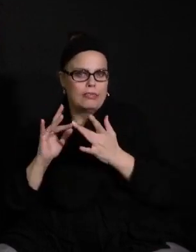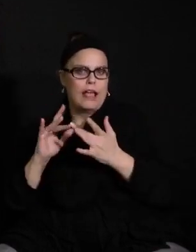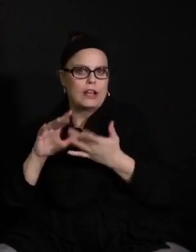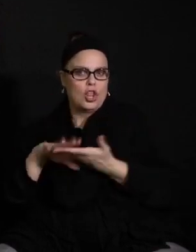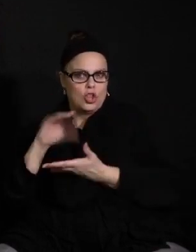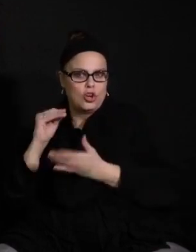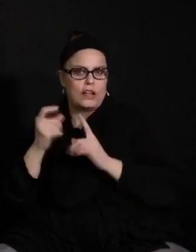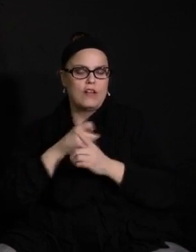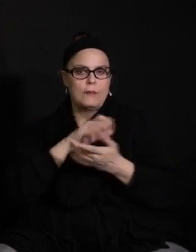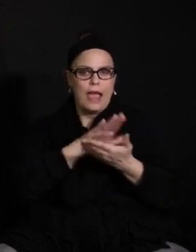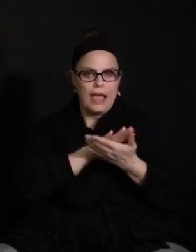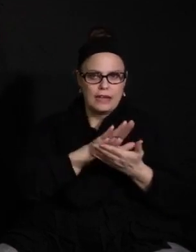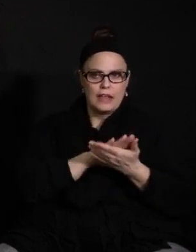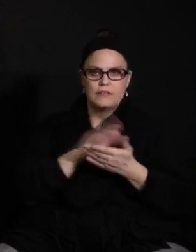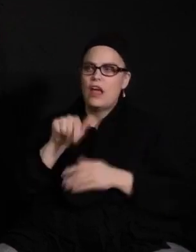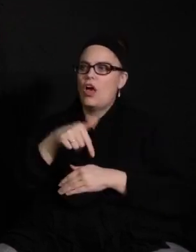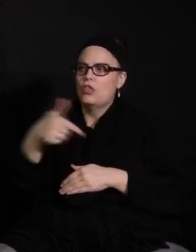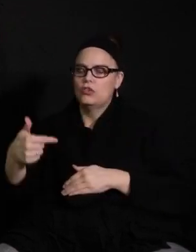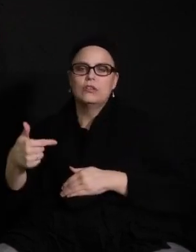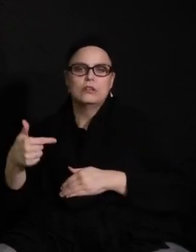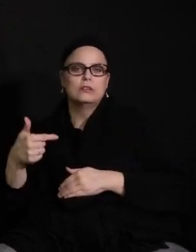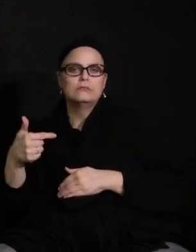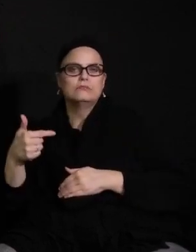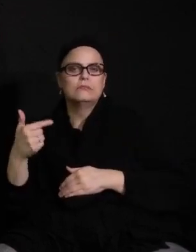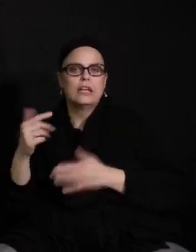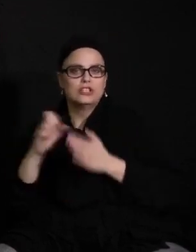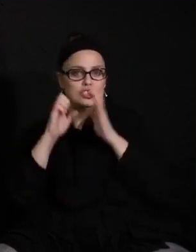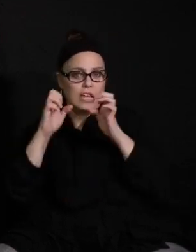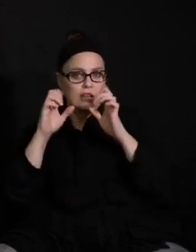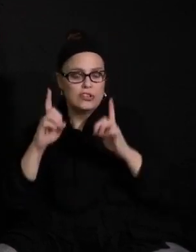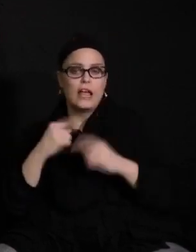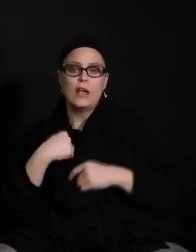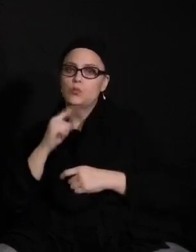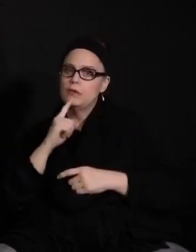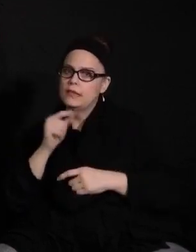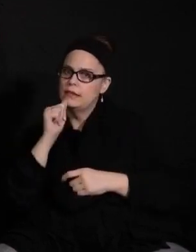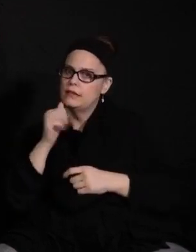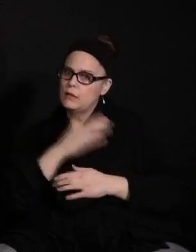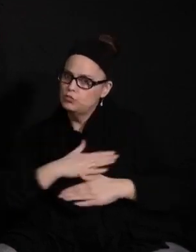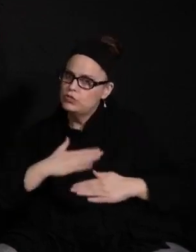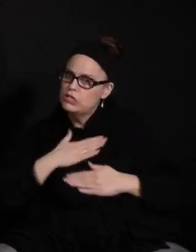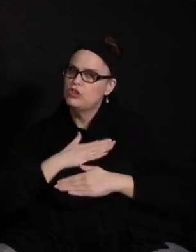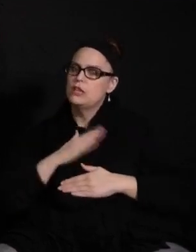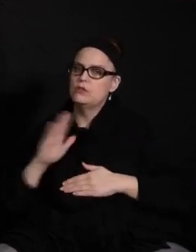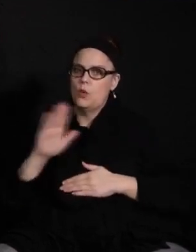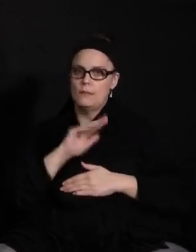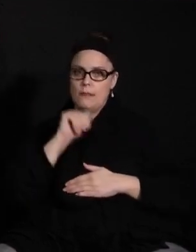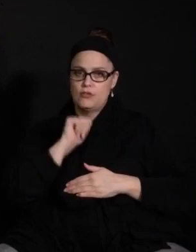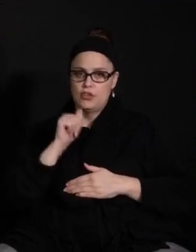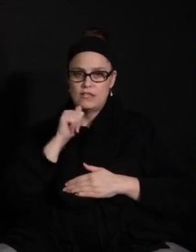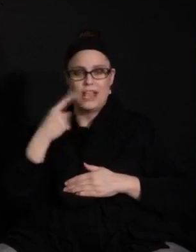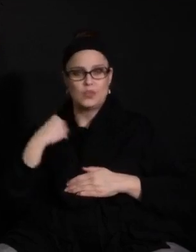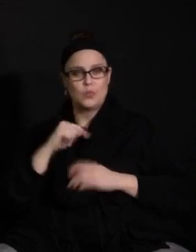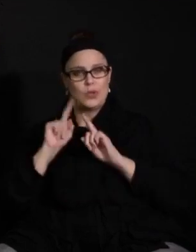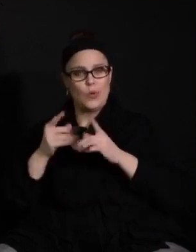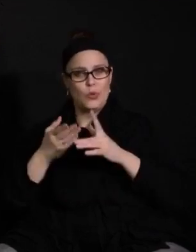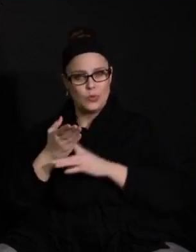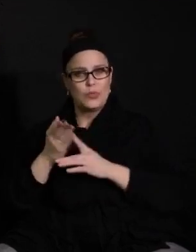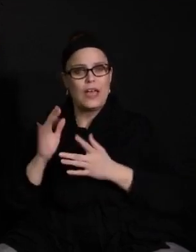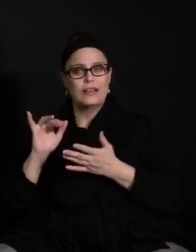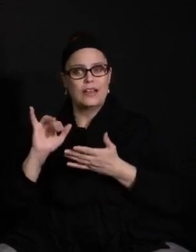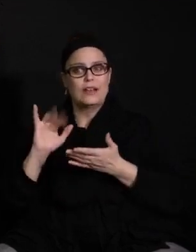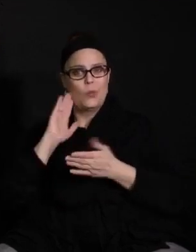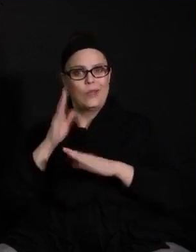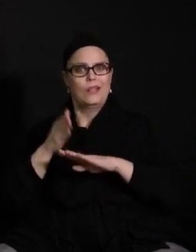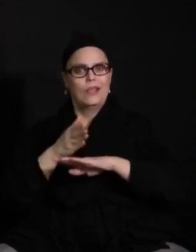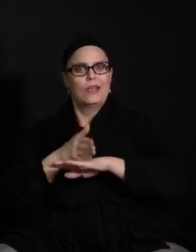digital and alternative education office. I appreciate everyone's patience as we've gone through this. And we will only see that grow and grow and